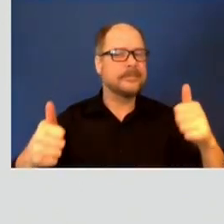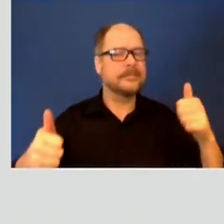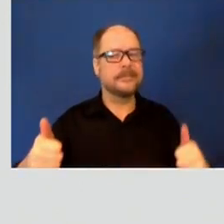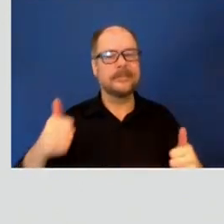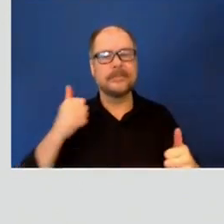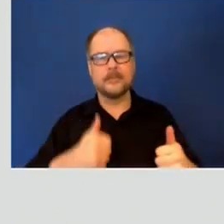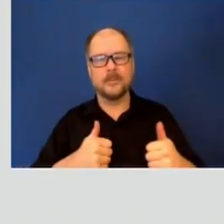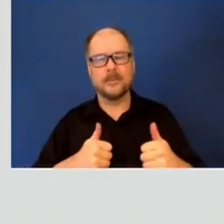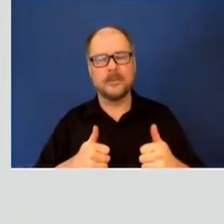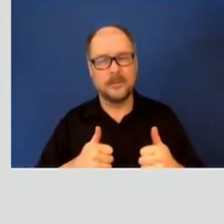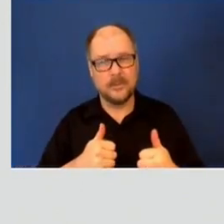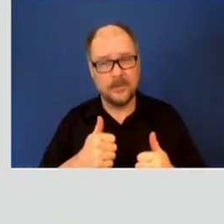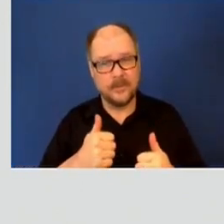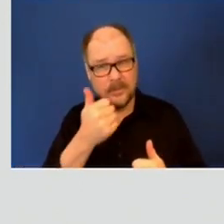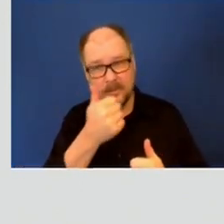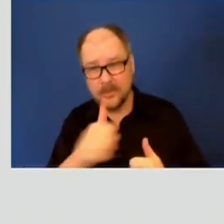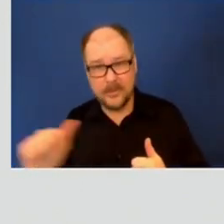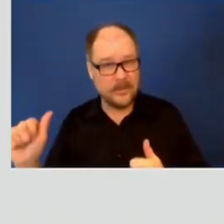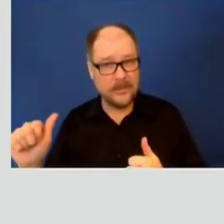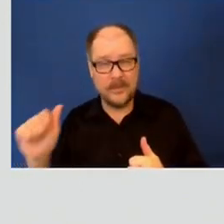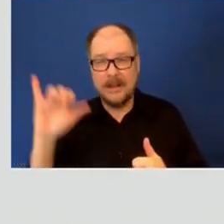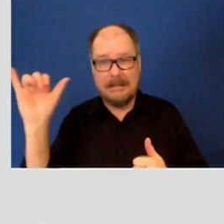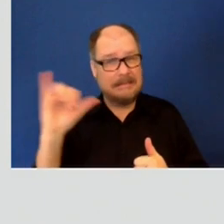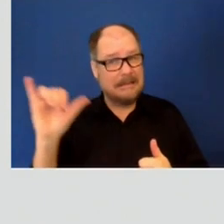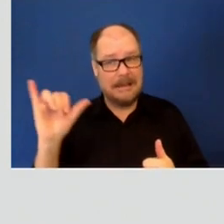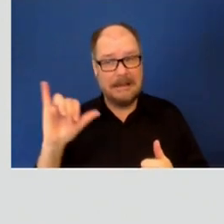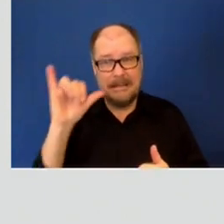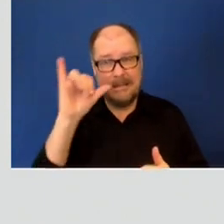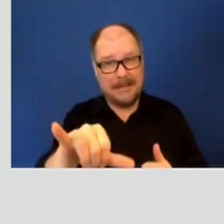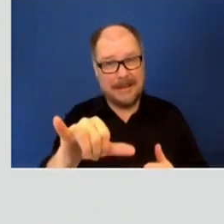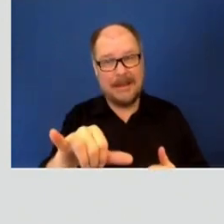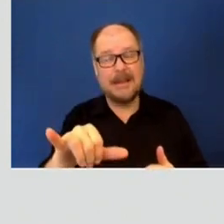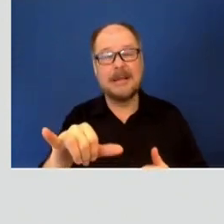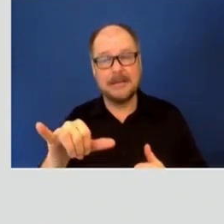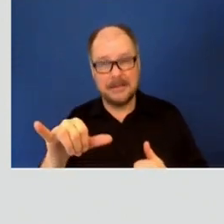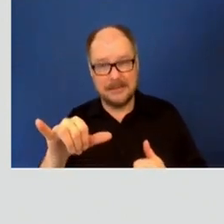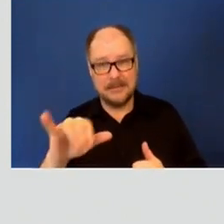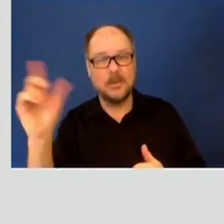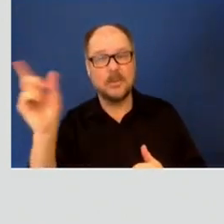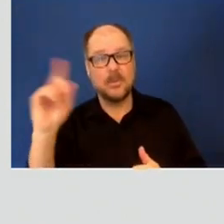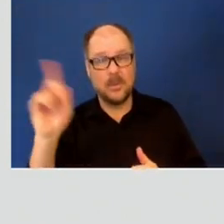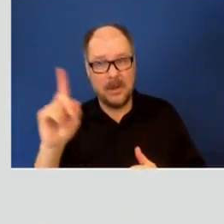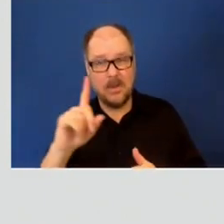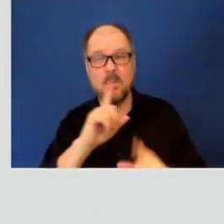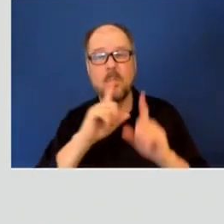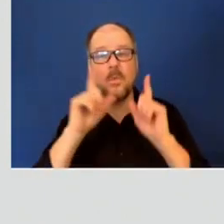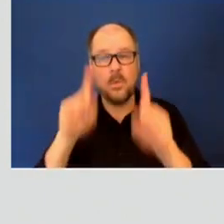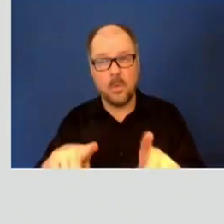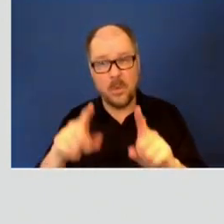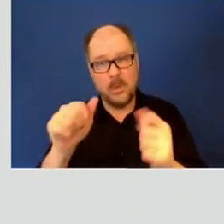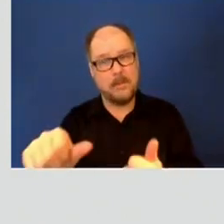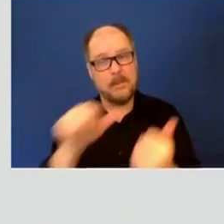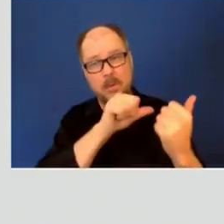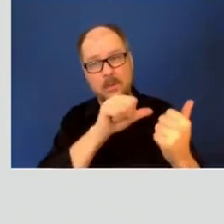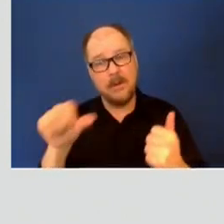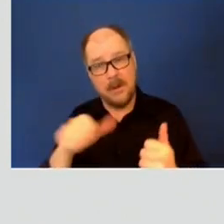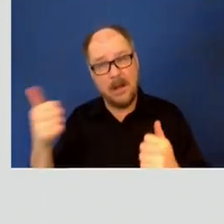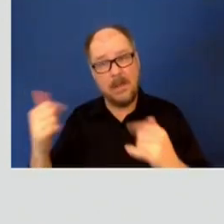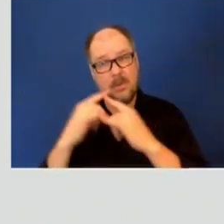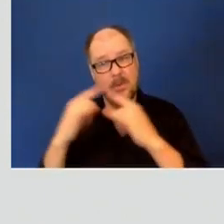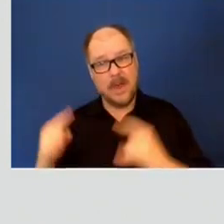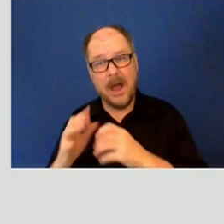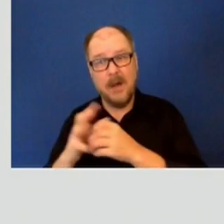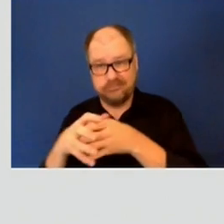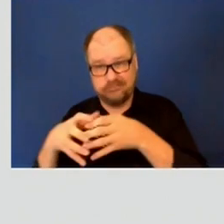is there anything getting close to like what we've seen, the one that you had to issue the health order for? Are there other camps that are getting close to that